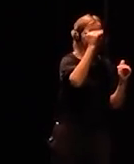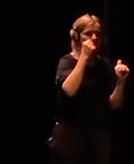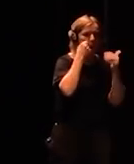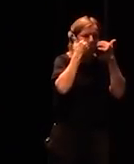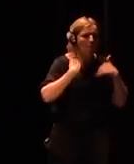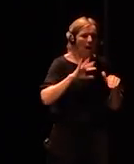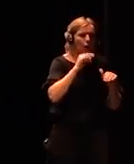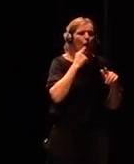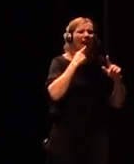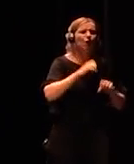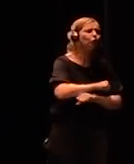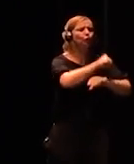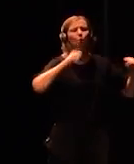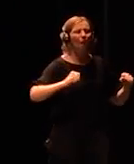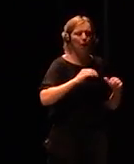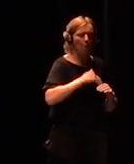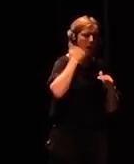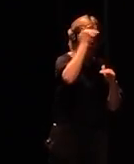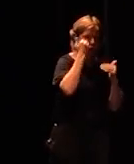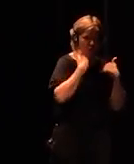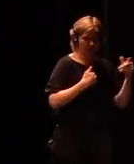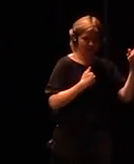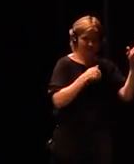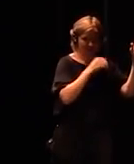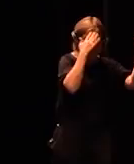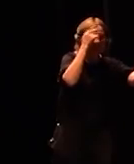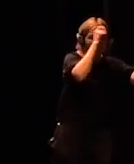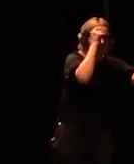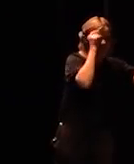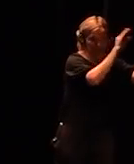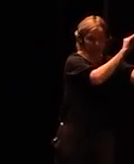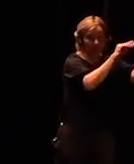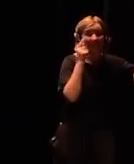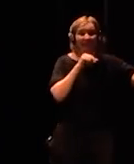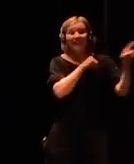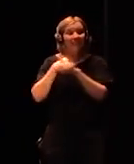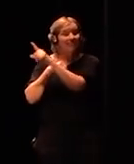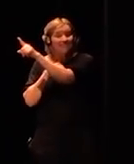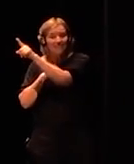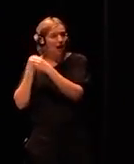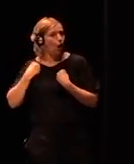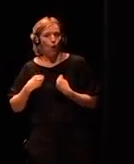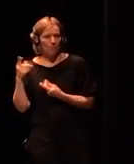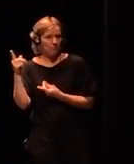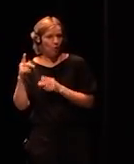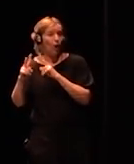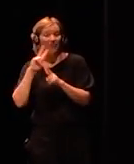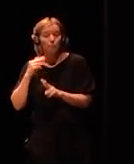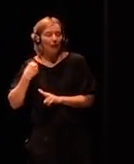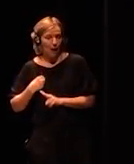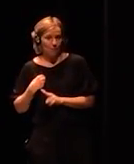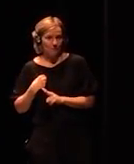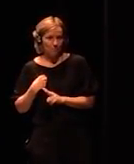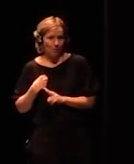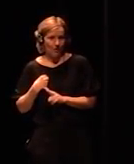That's the answer. And if I go to China, it's the same answer except that the state is organizing it. not